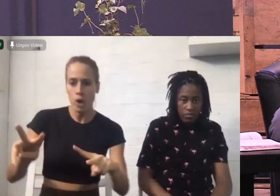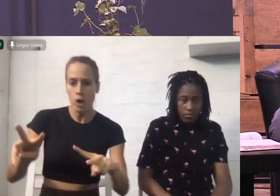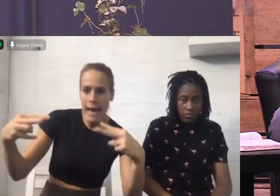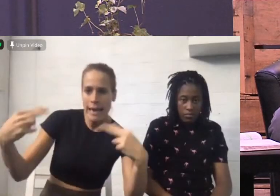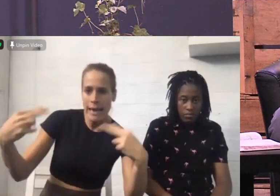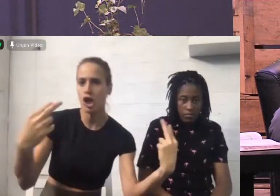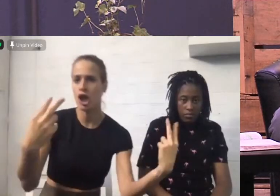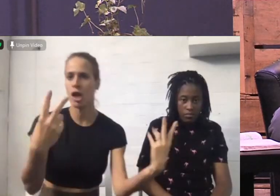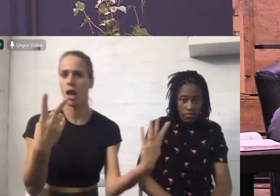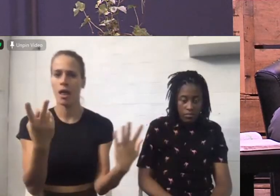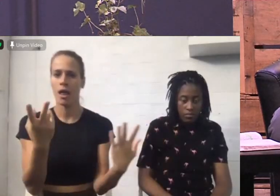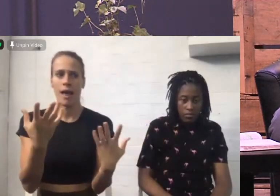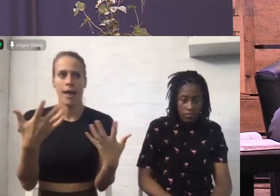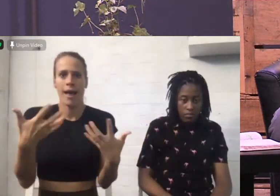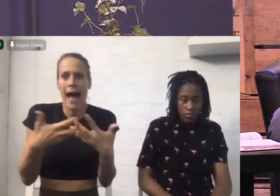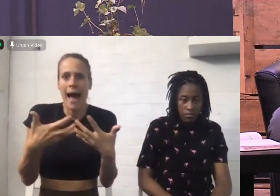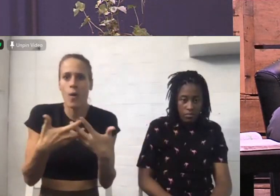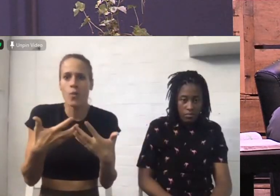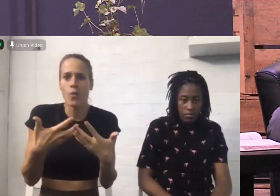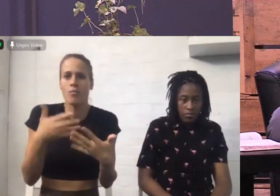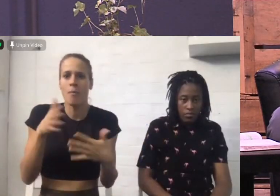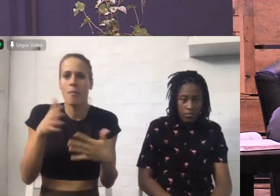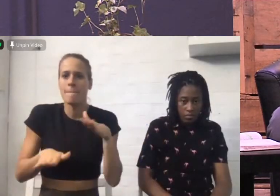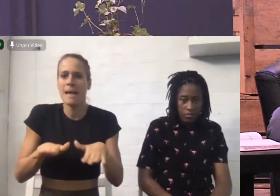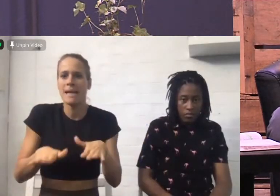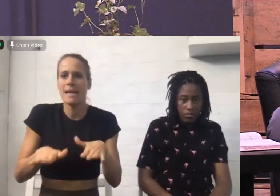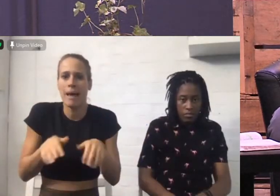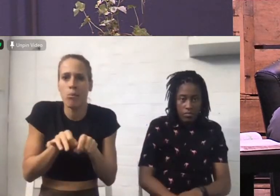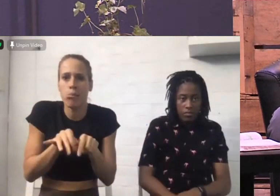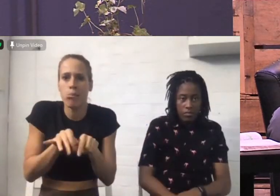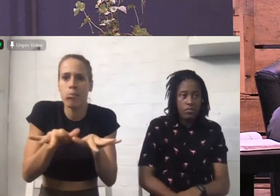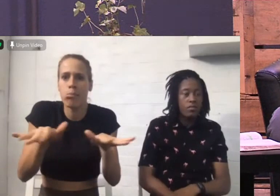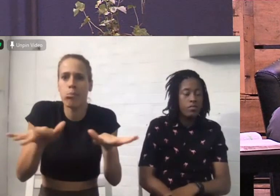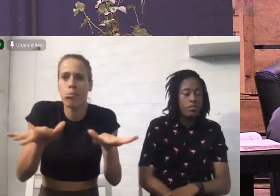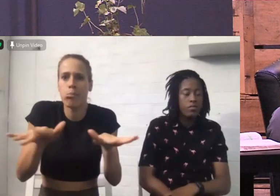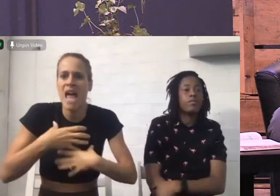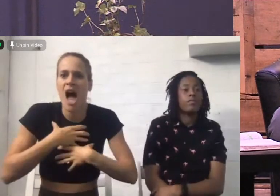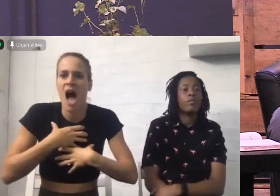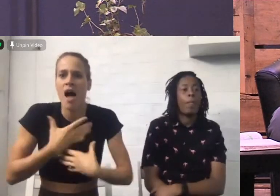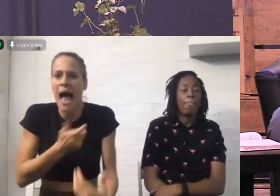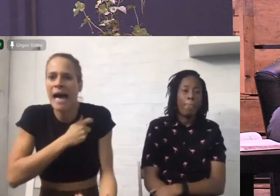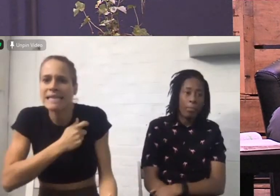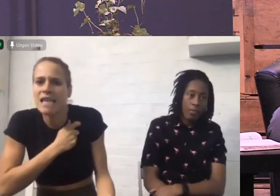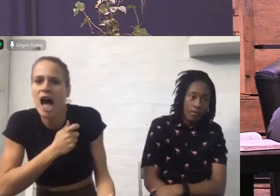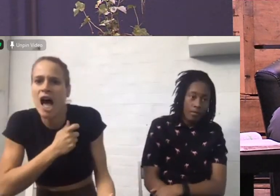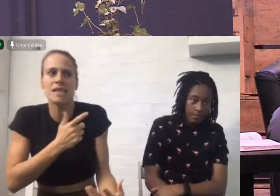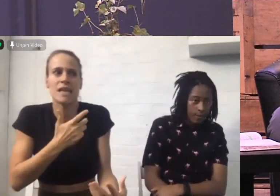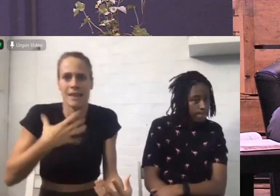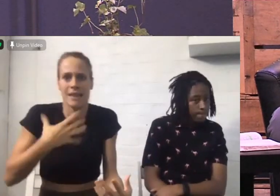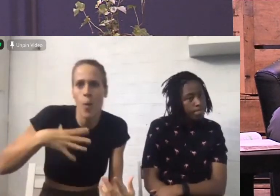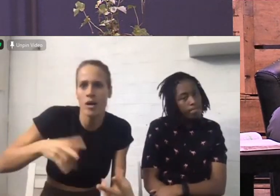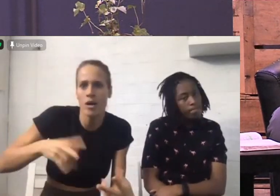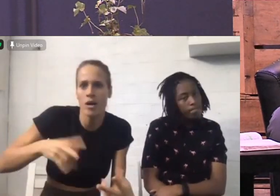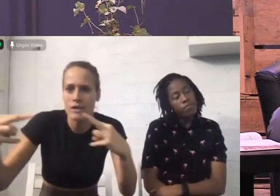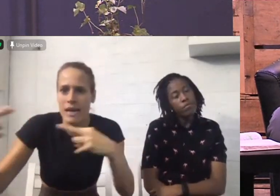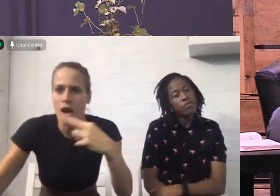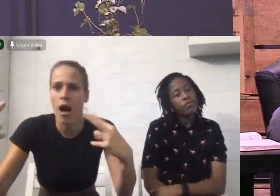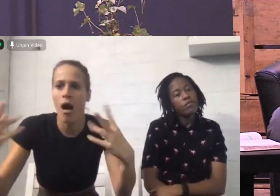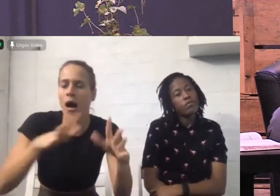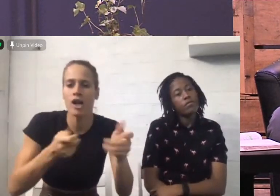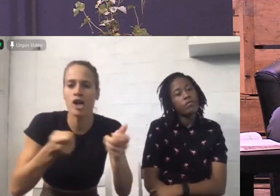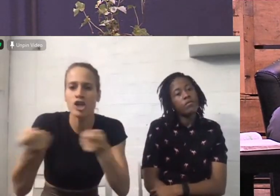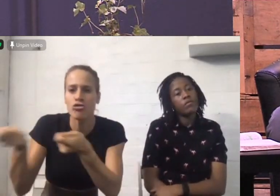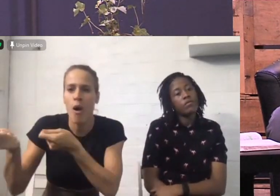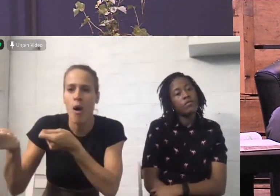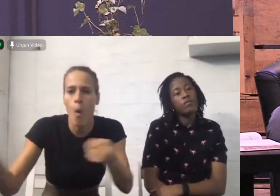they get it is through peddling fear and anxiety and worry but the people of God will not